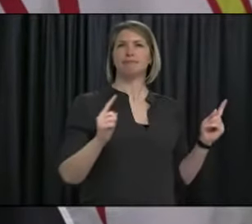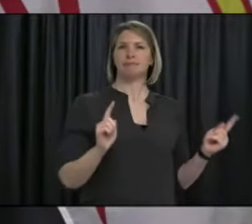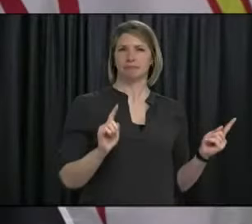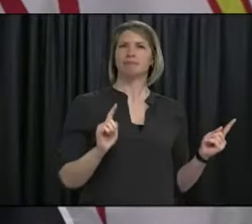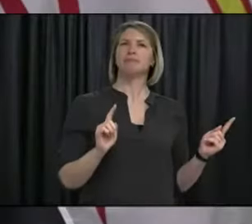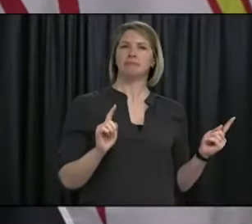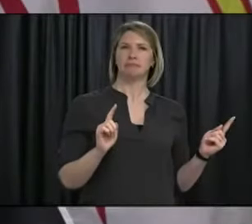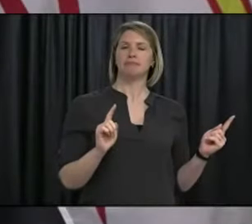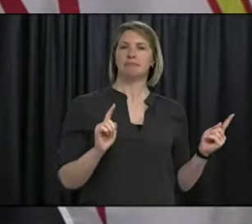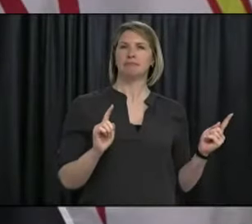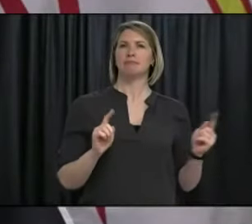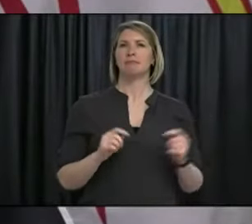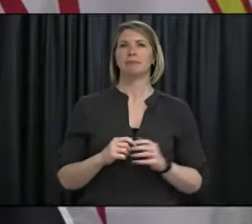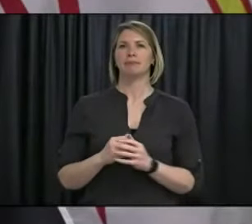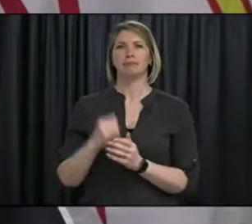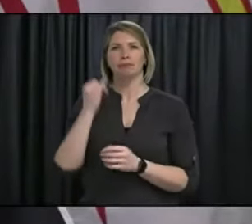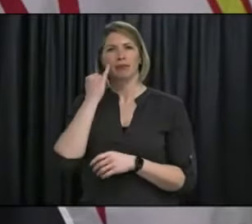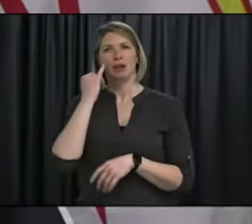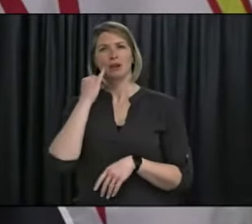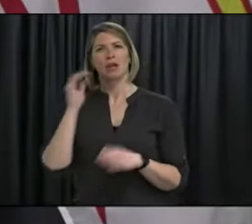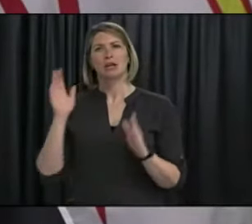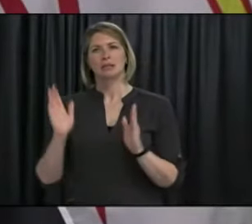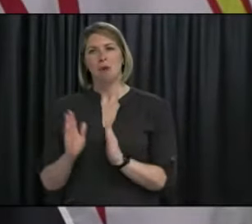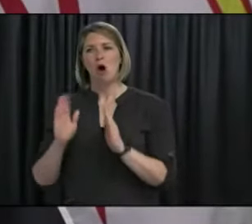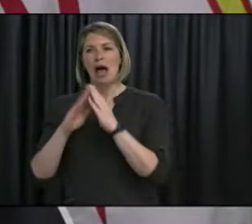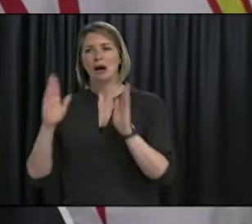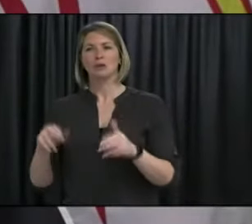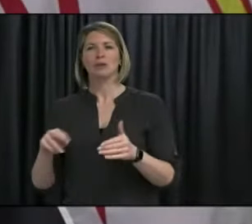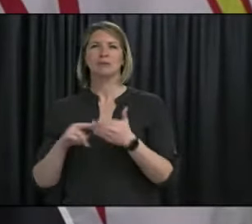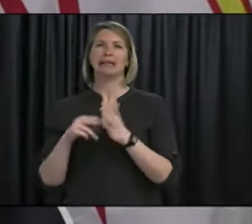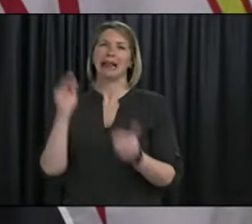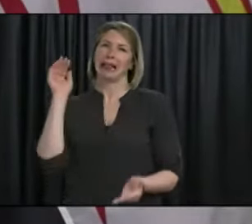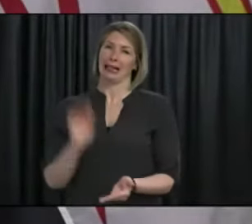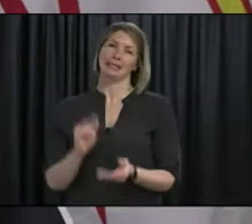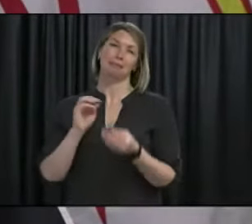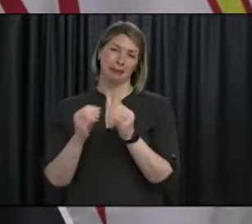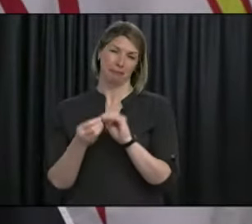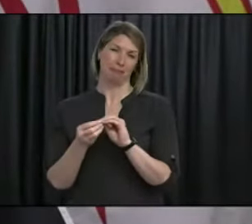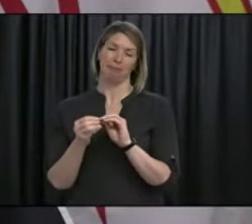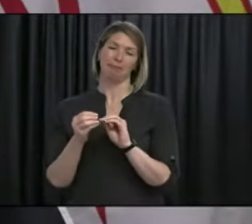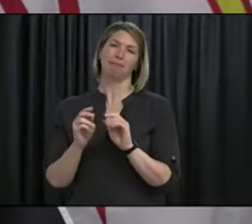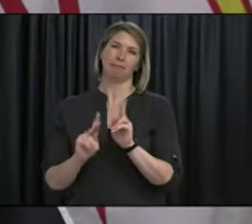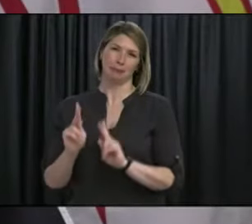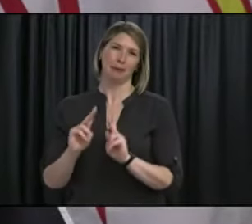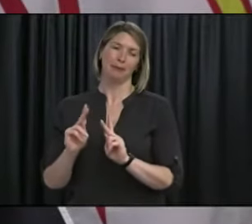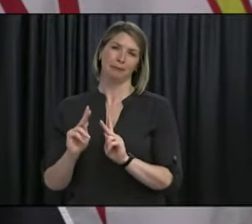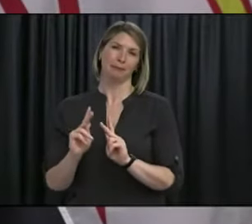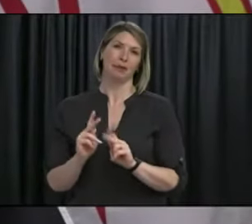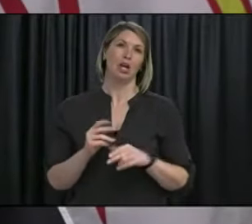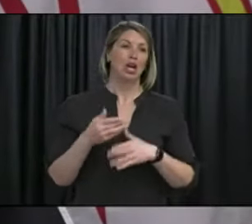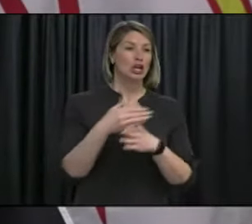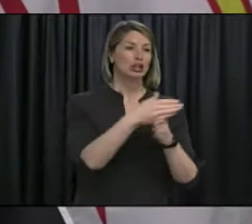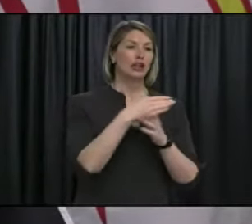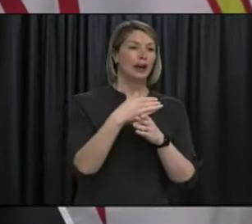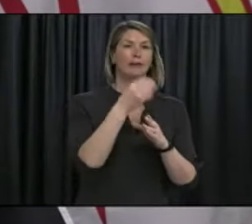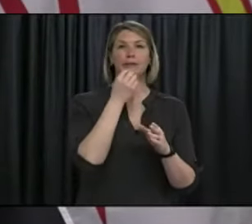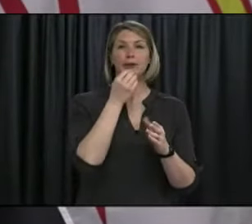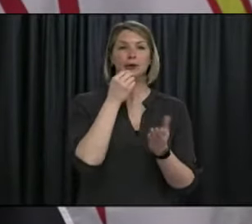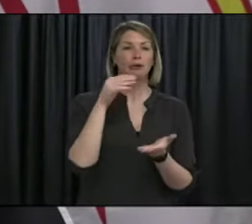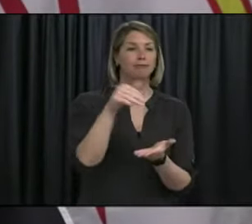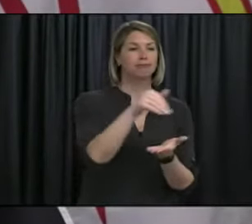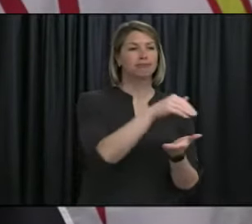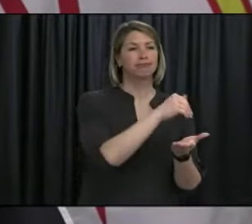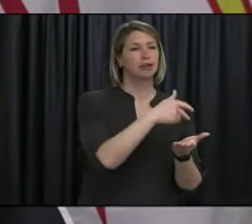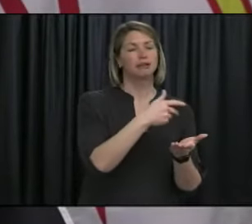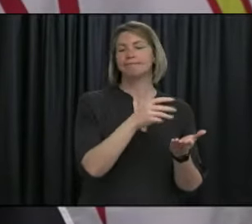people that can safely attend. Sharing food or serving utensils is not recommended, as this may increase the risk of transmission of COVID